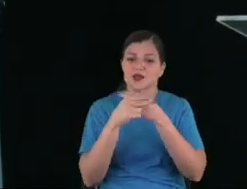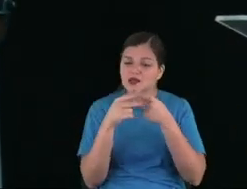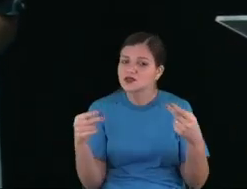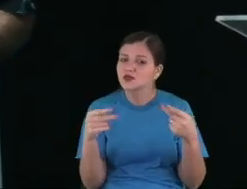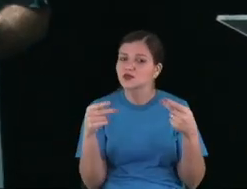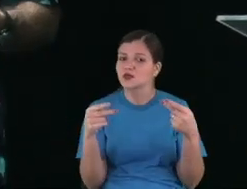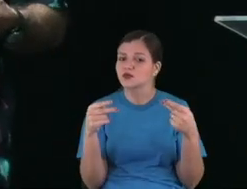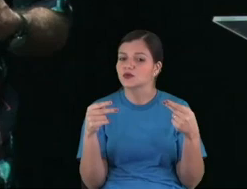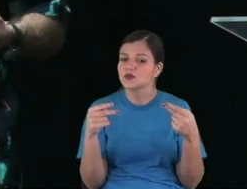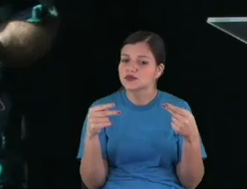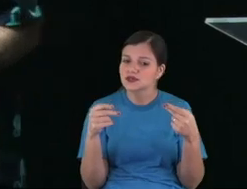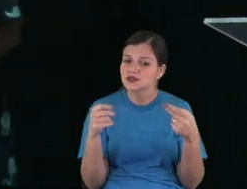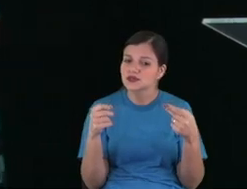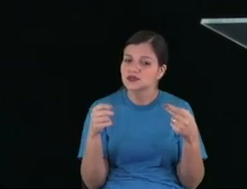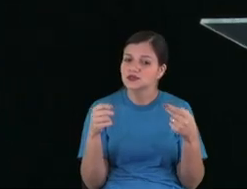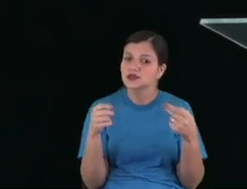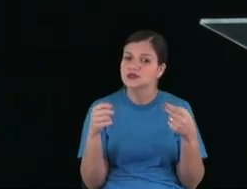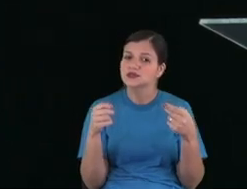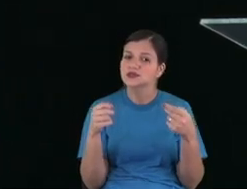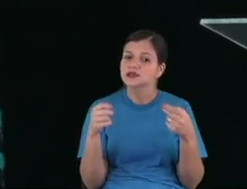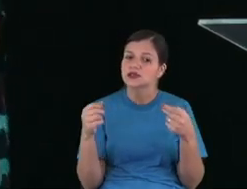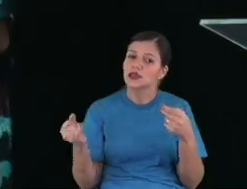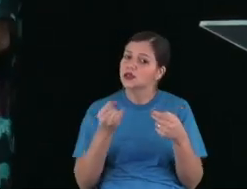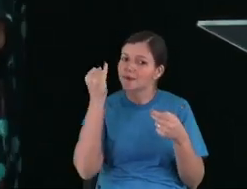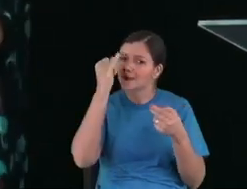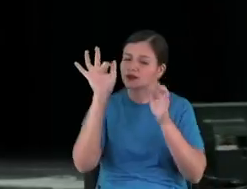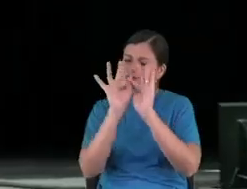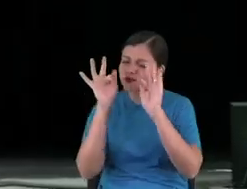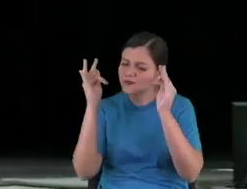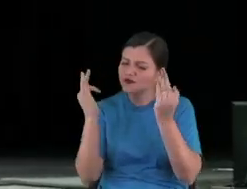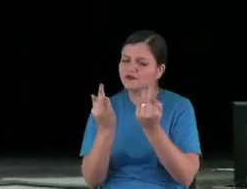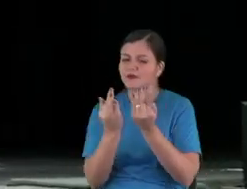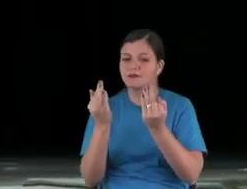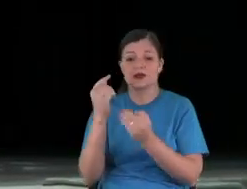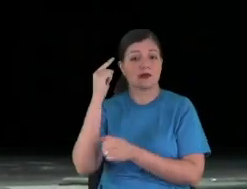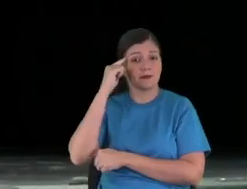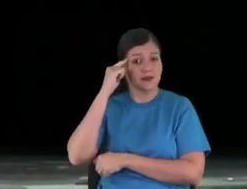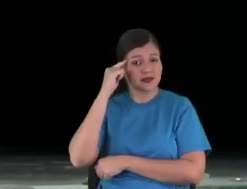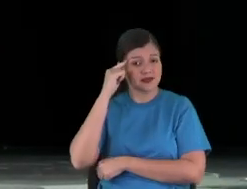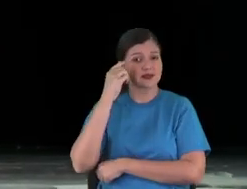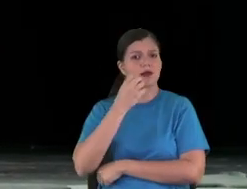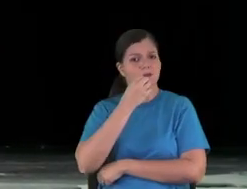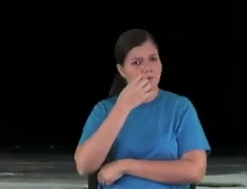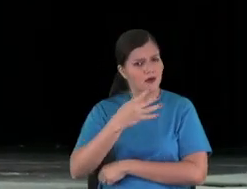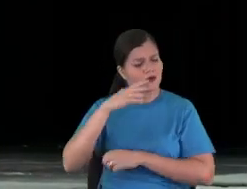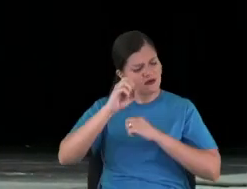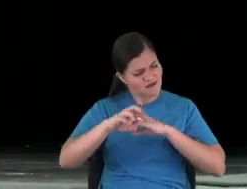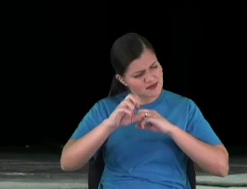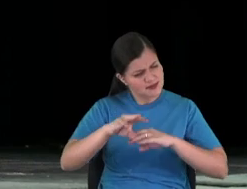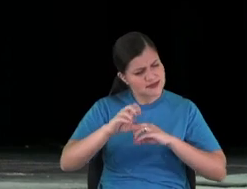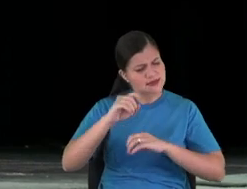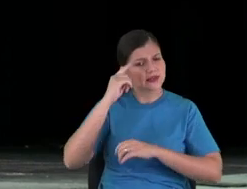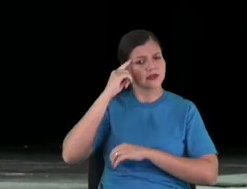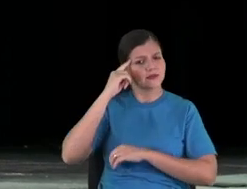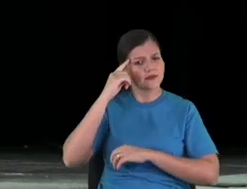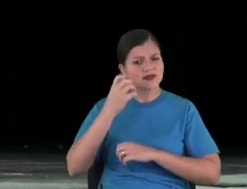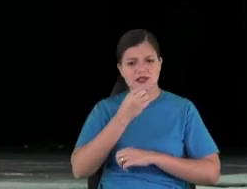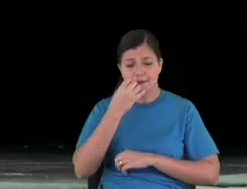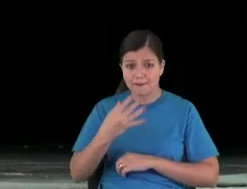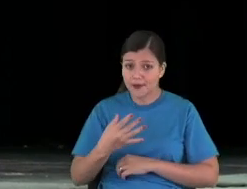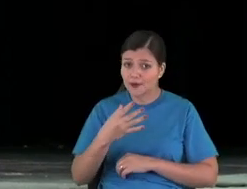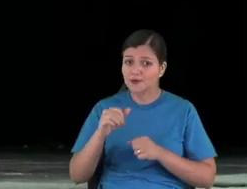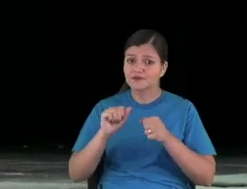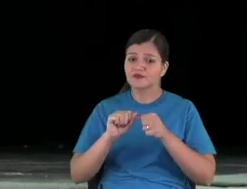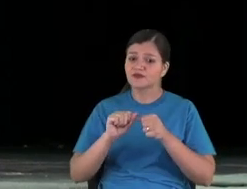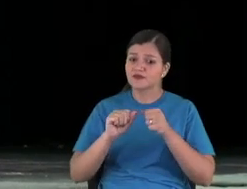You don't need to say it. You need to explain the important things. You need to have good sense. You need to teach them good sense.